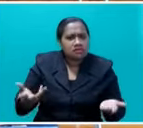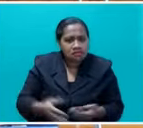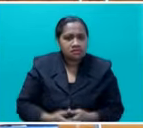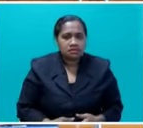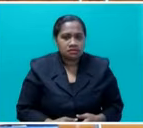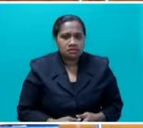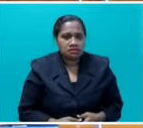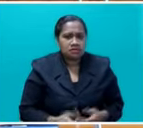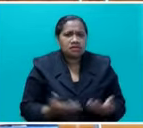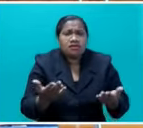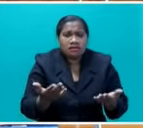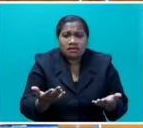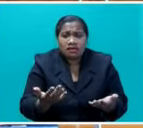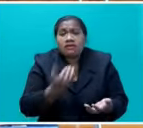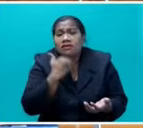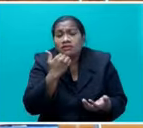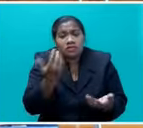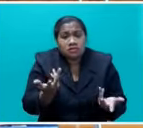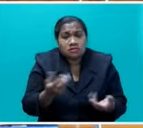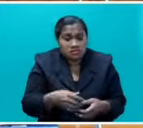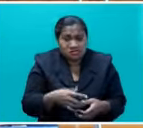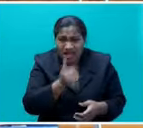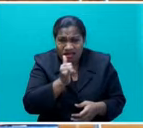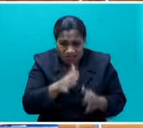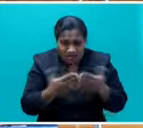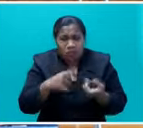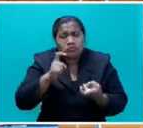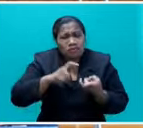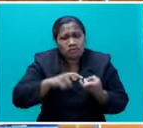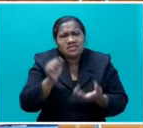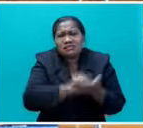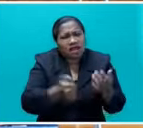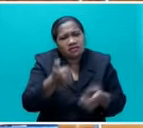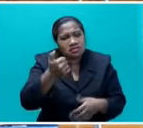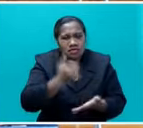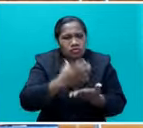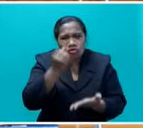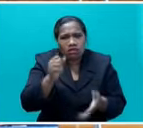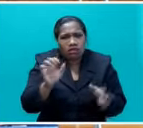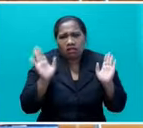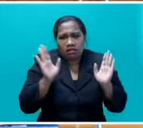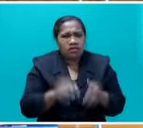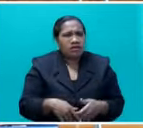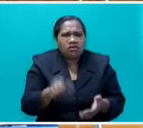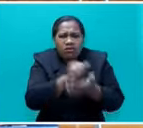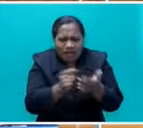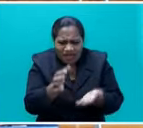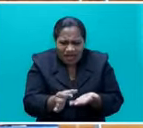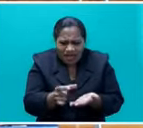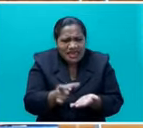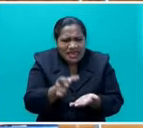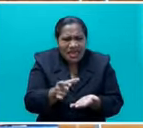did he buy alcohol? Alcohol is actually quite cheap at the moment. So, people may buy six bottles of beer, or they might, you know, buy a gin and tonic, those cans, or whatever it is.